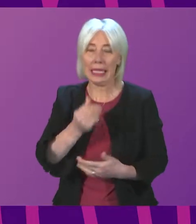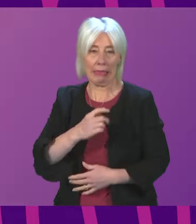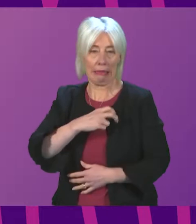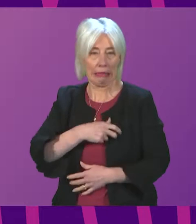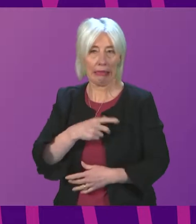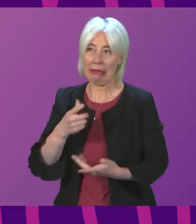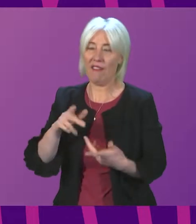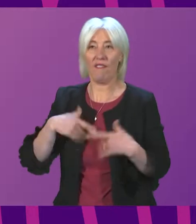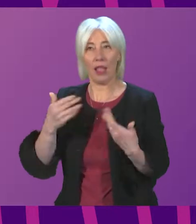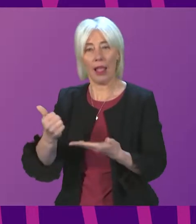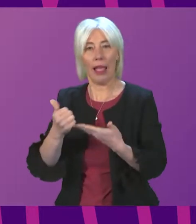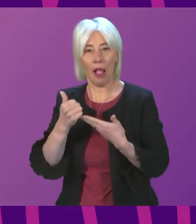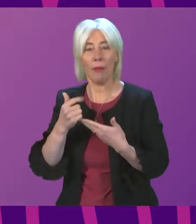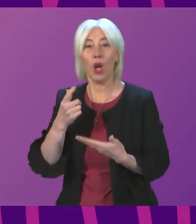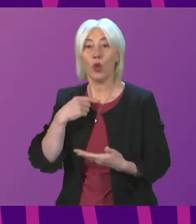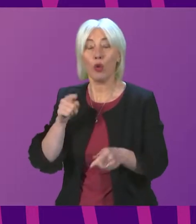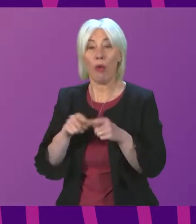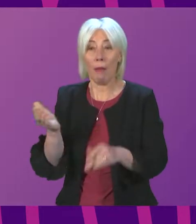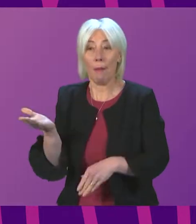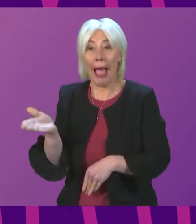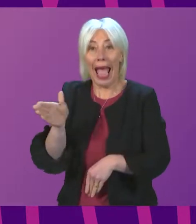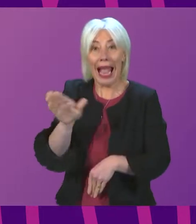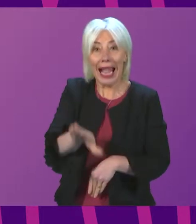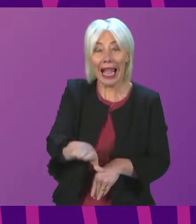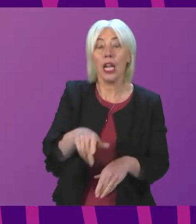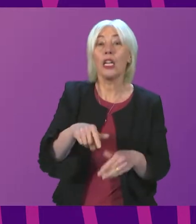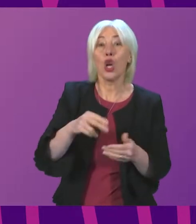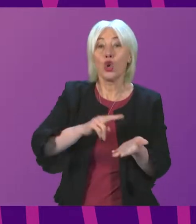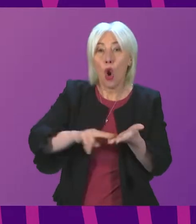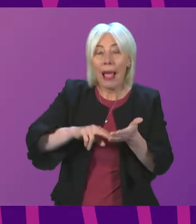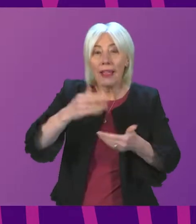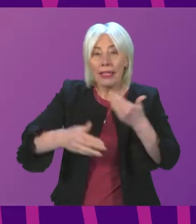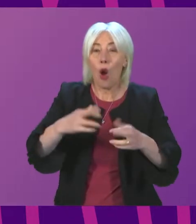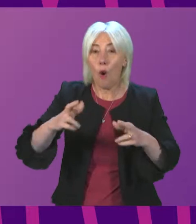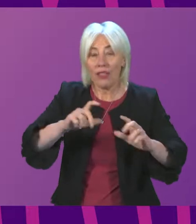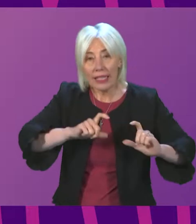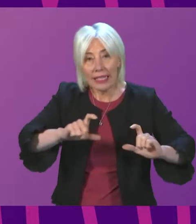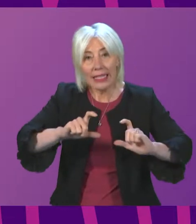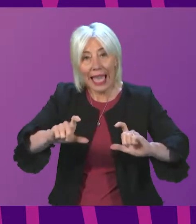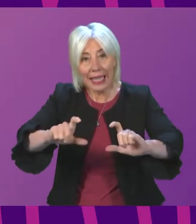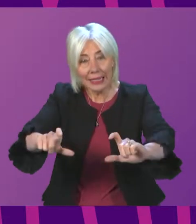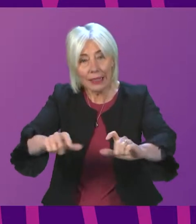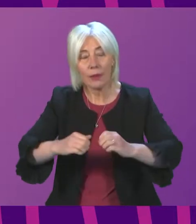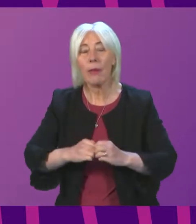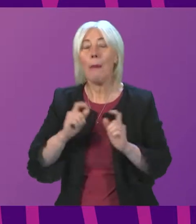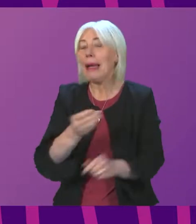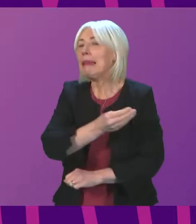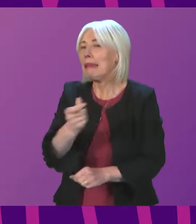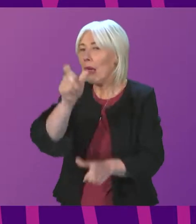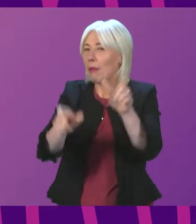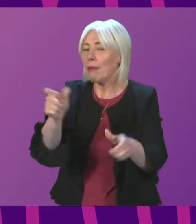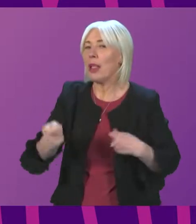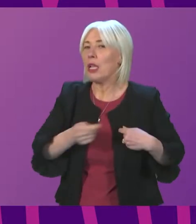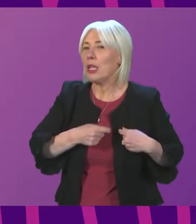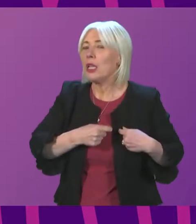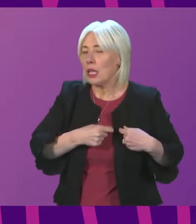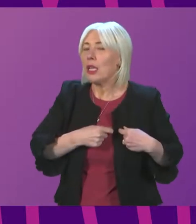are in a transition back to normality. I hope it will be sustained and sustainable normality, but some people are more nervous about that